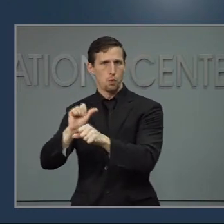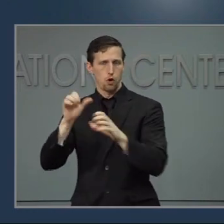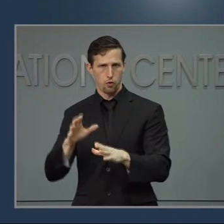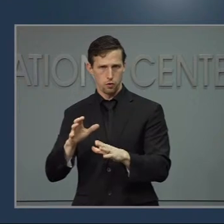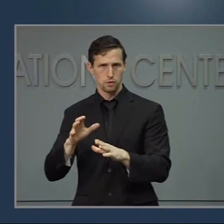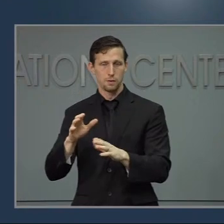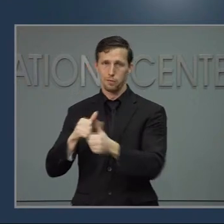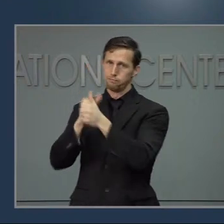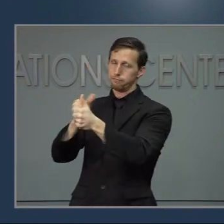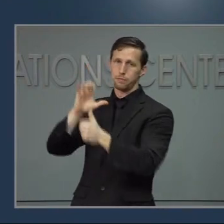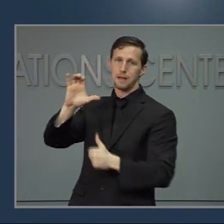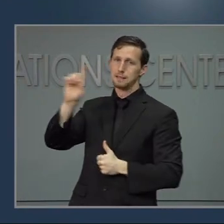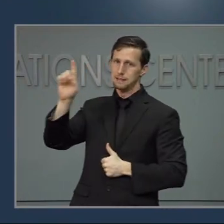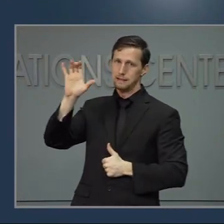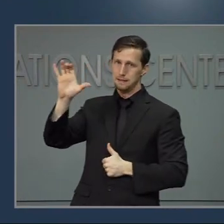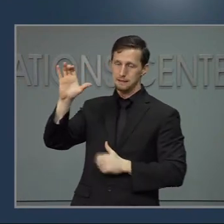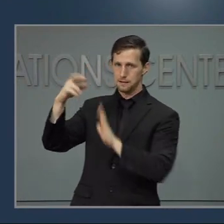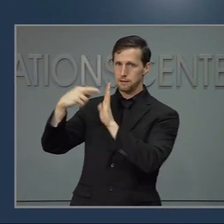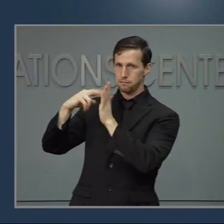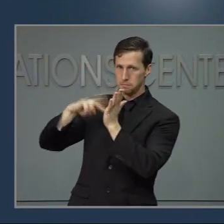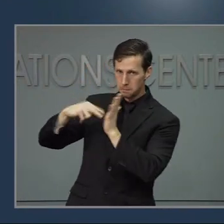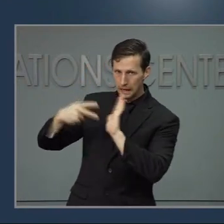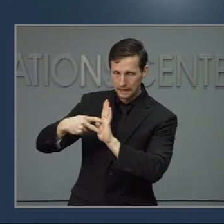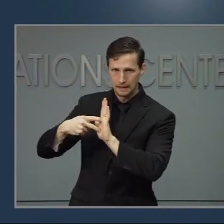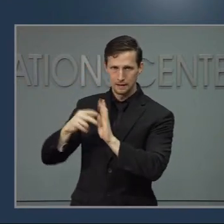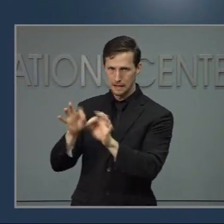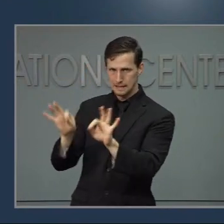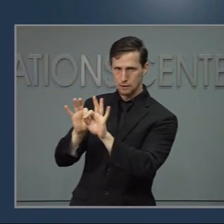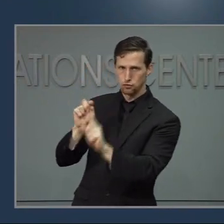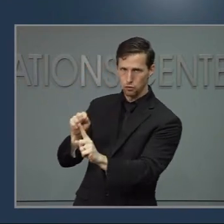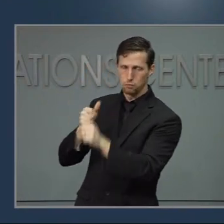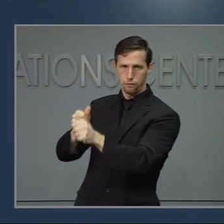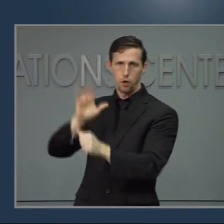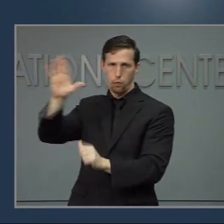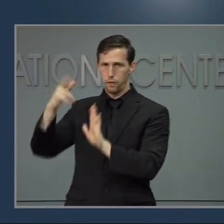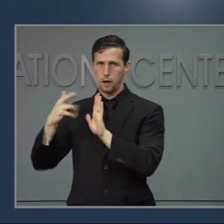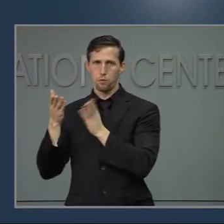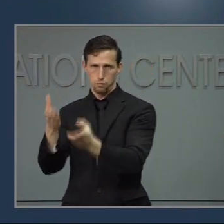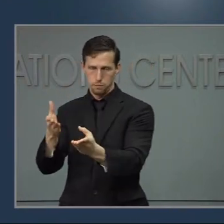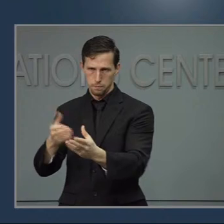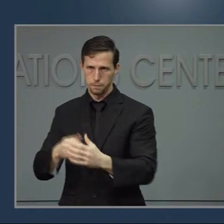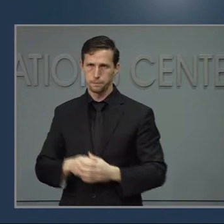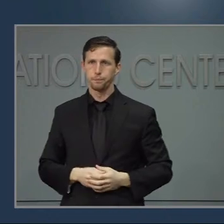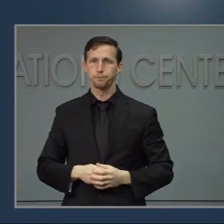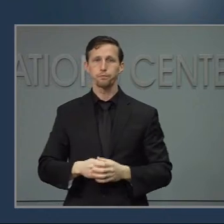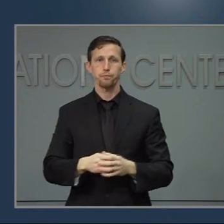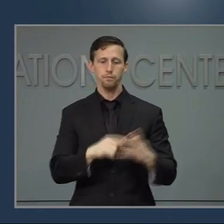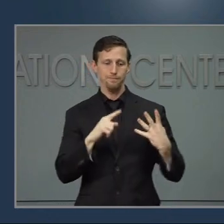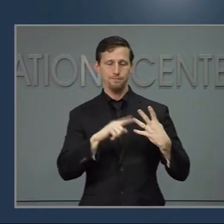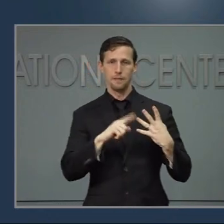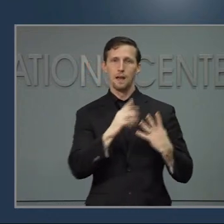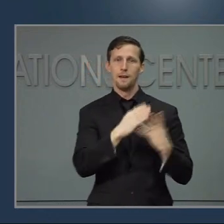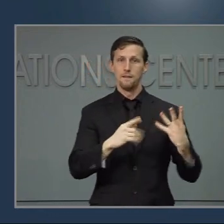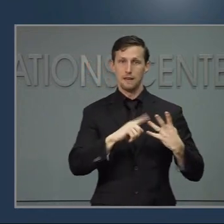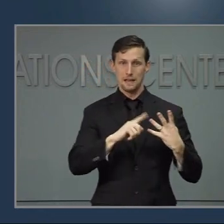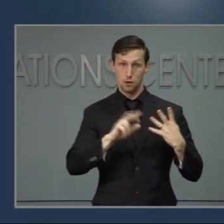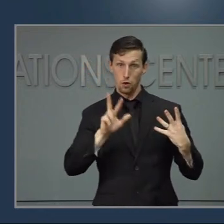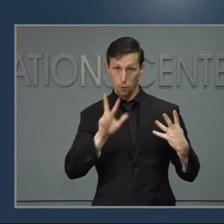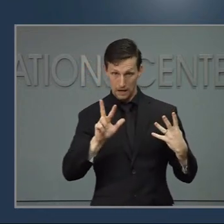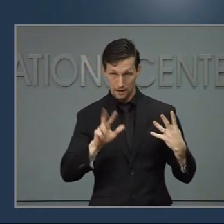yet been vaccinated. In Phase 3, college, university, and high school students 16 or older will be vaccinated.